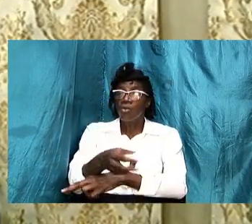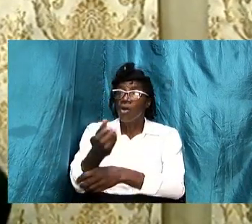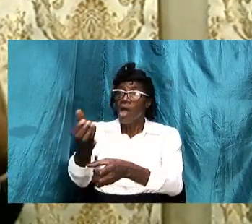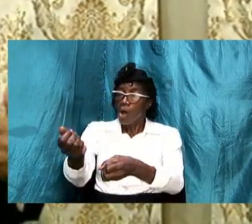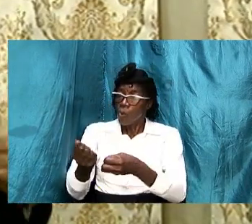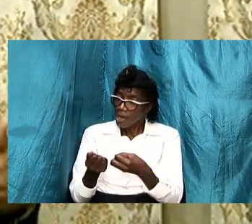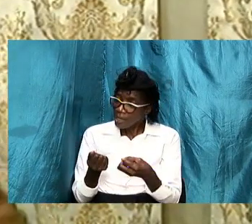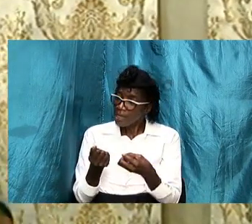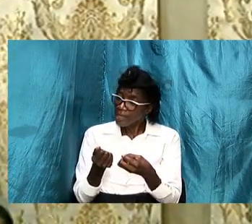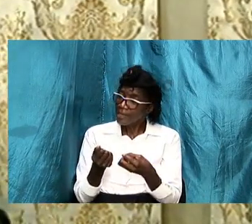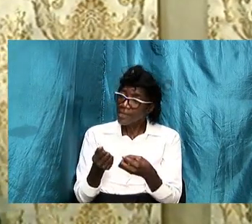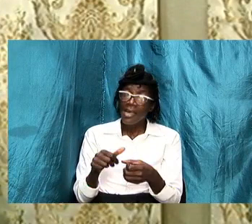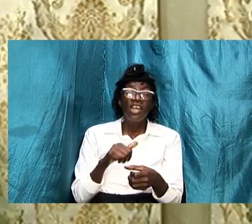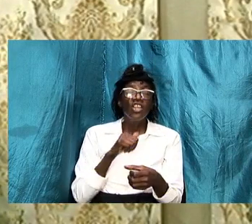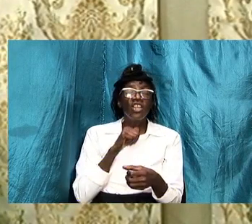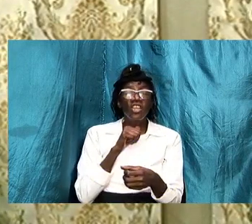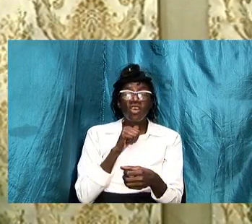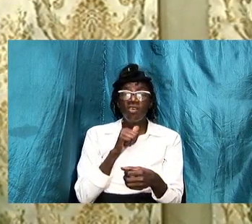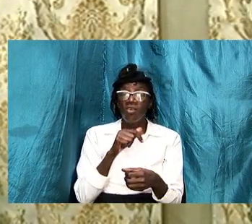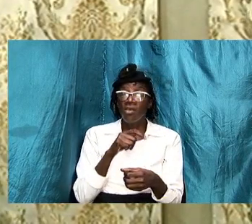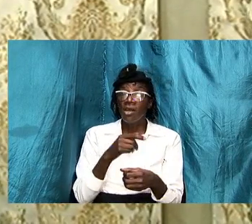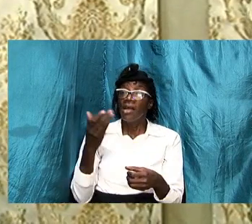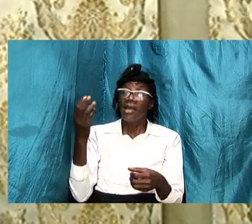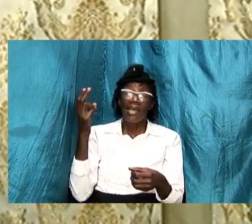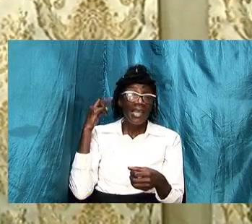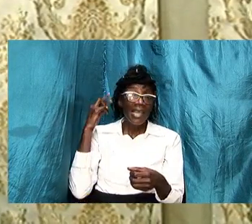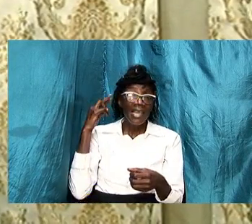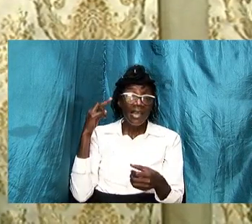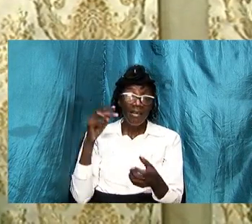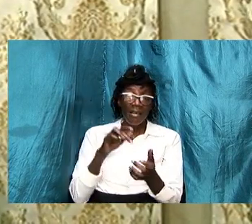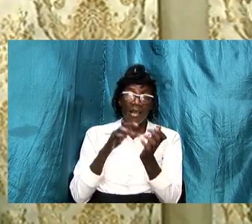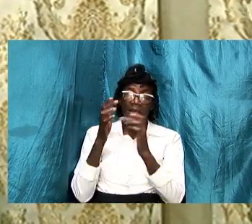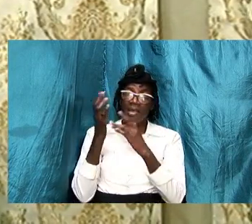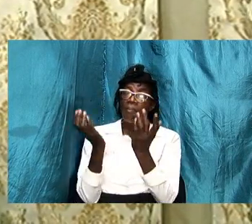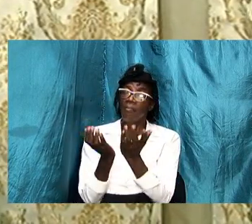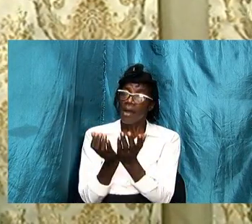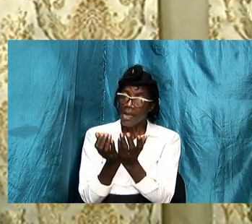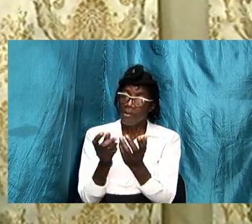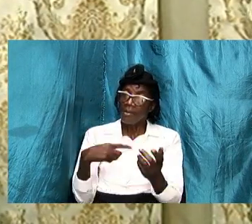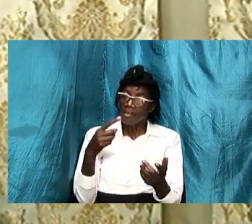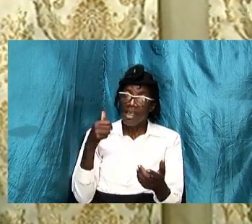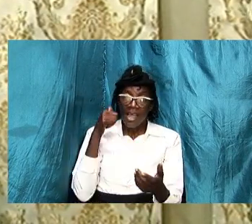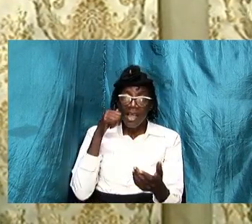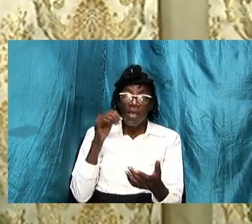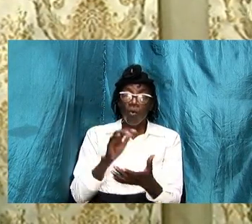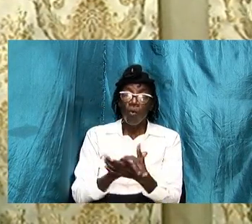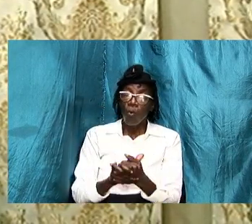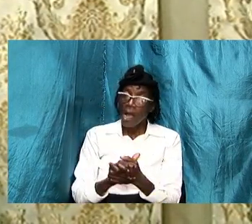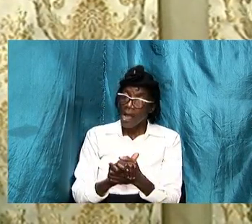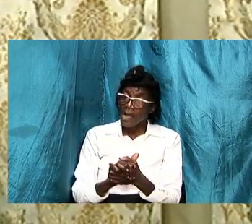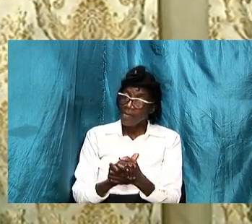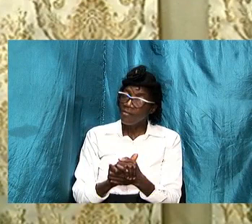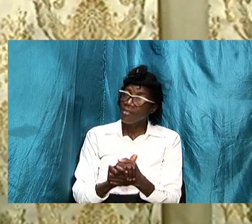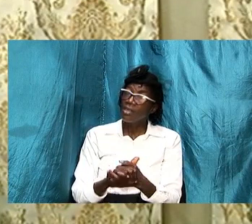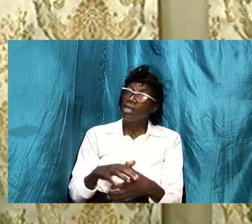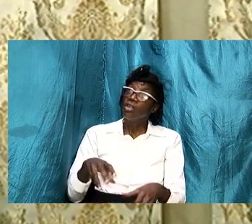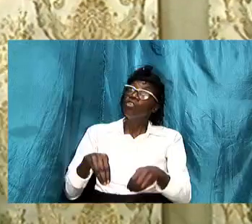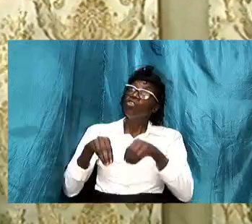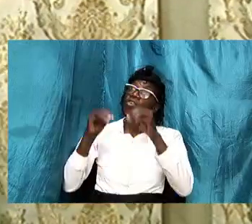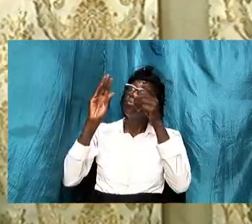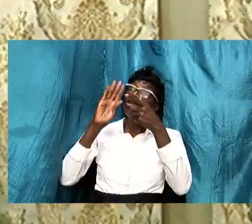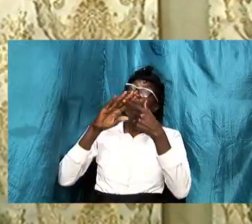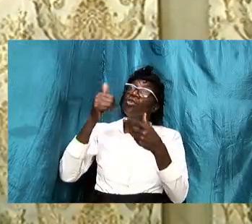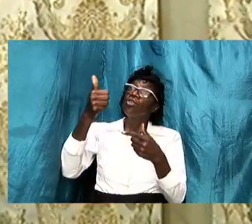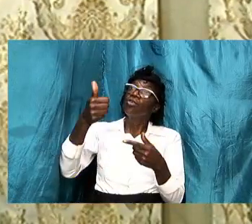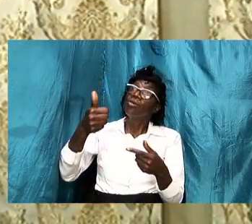and not that she is not going to accomplish them but here the biblical standard wives be submissive to your own husbands and we're